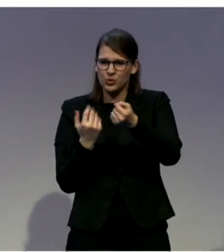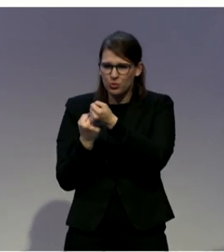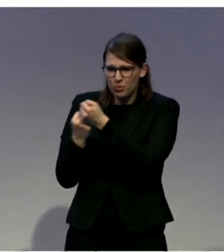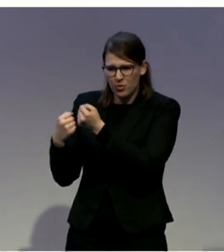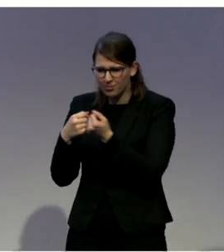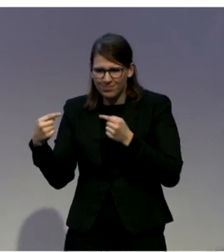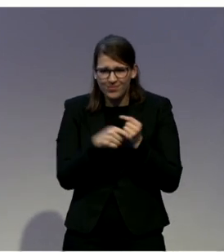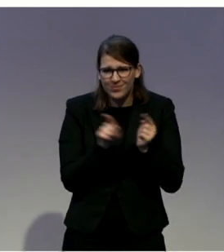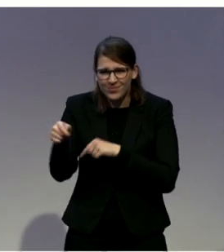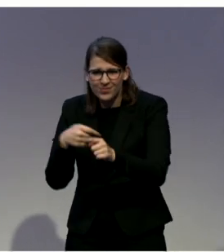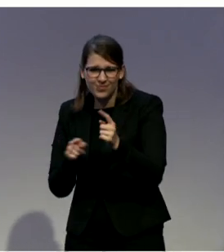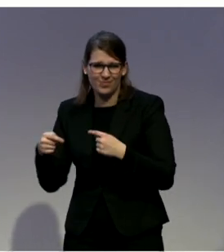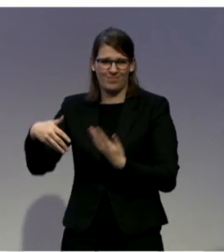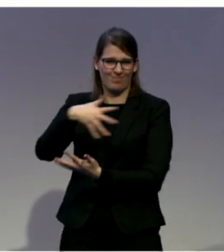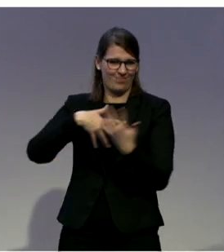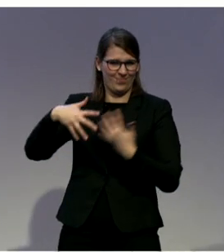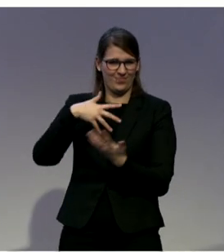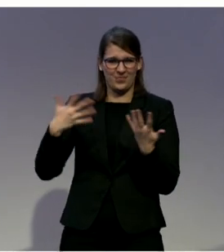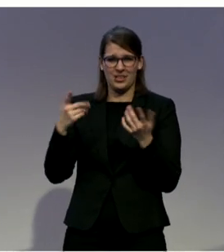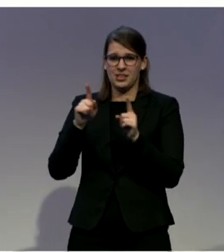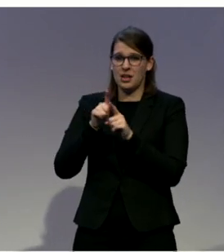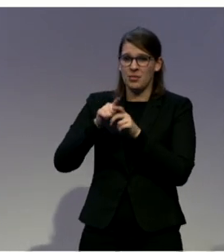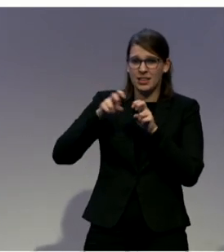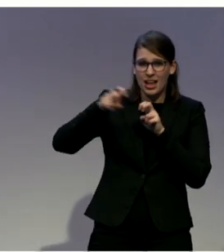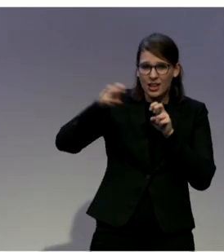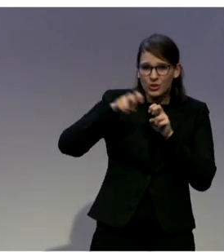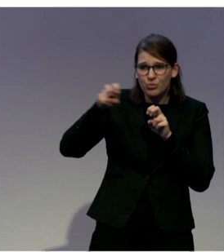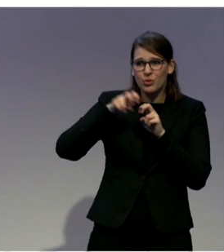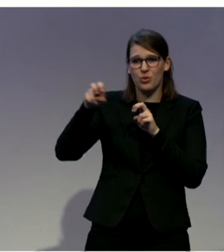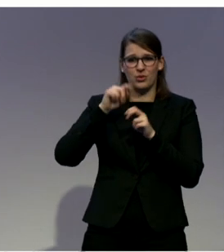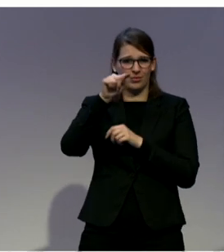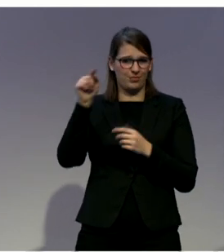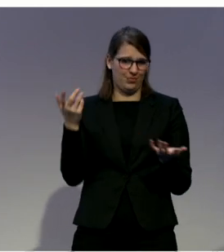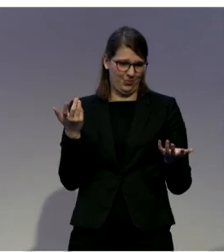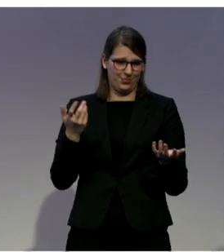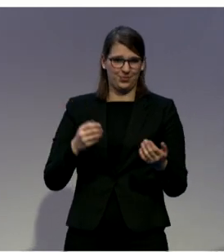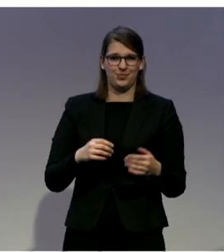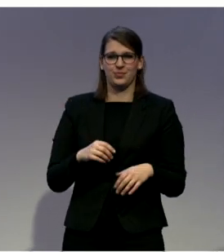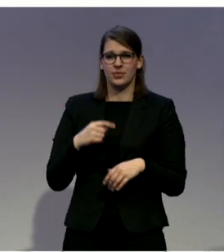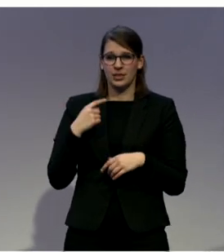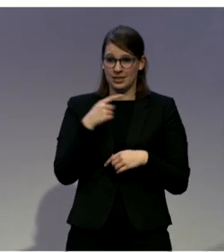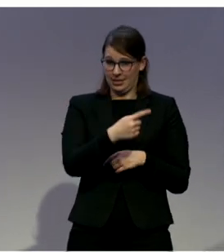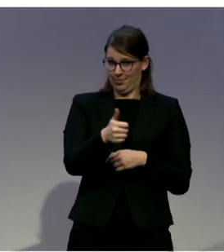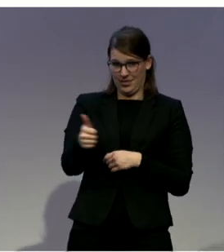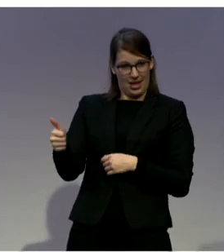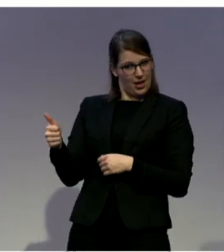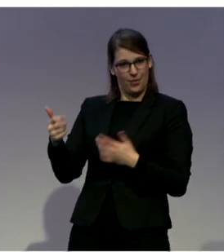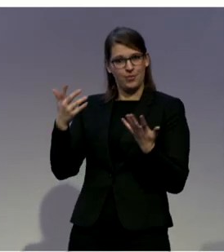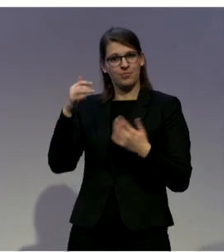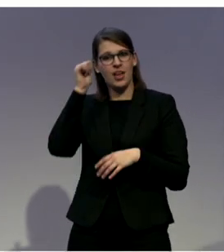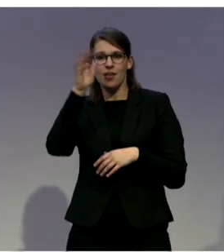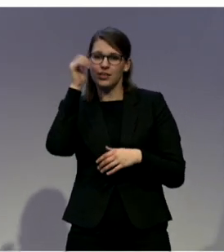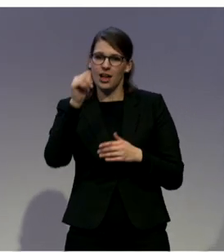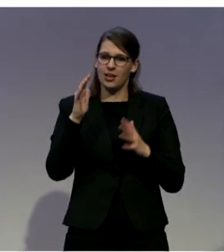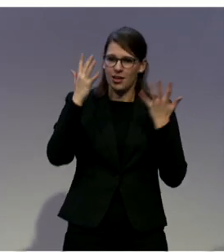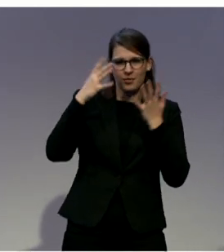transportation and they learn every day and they teach every day all of us